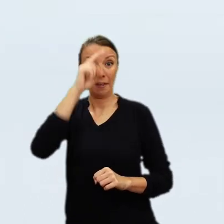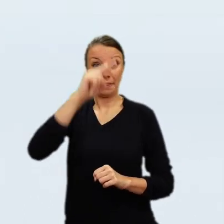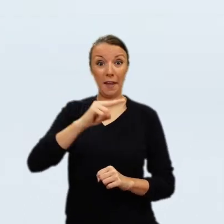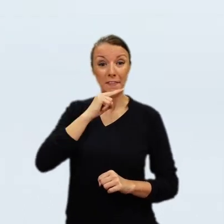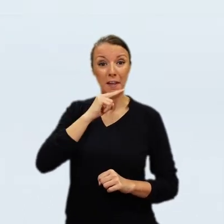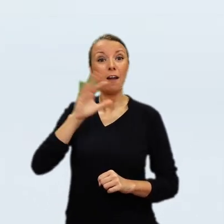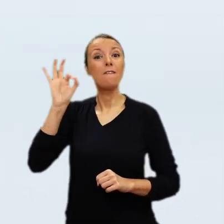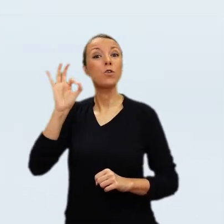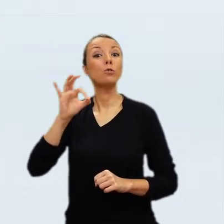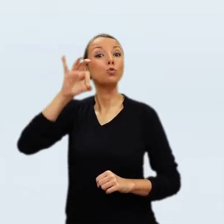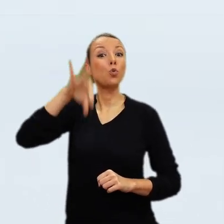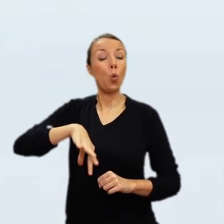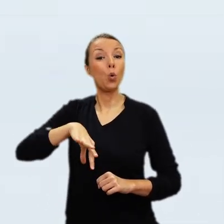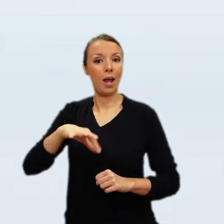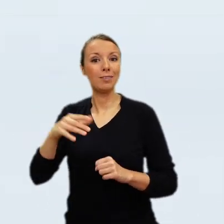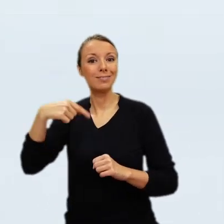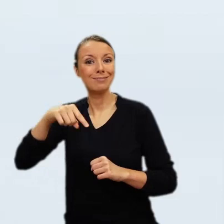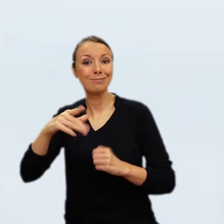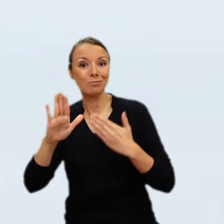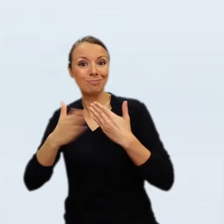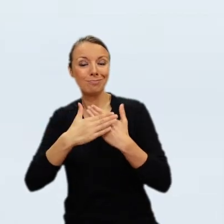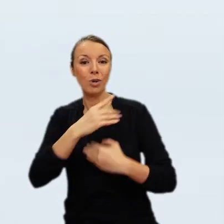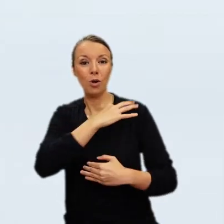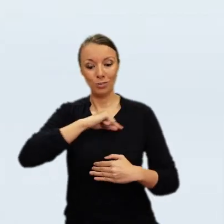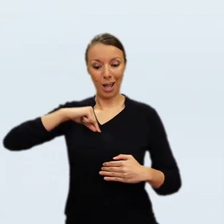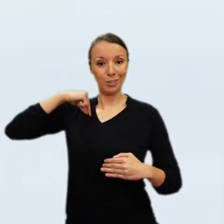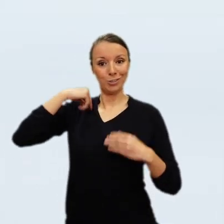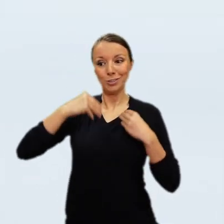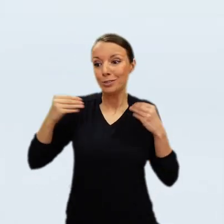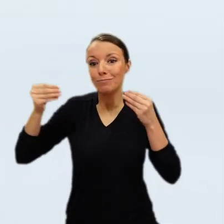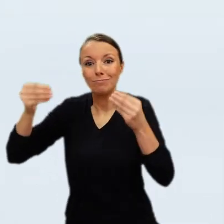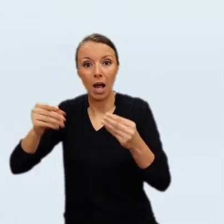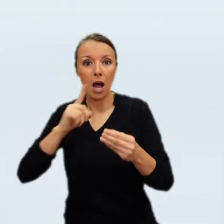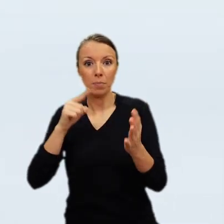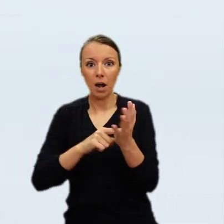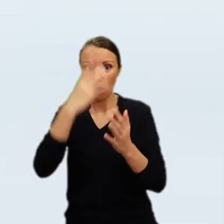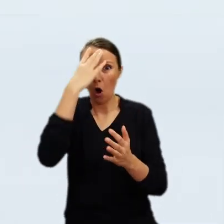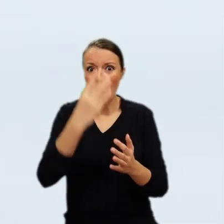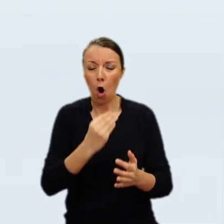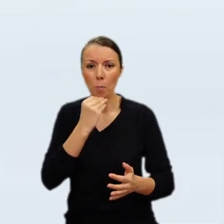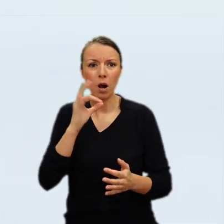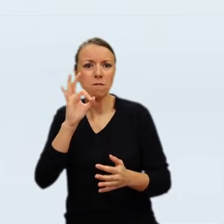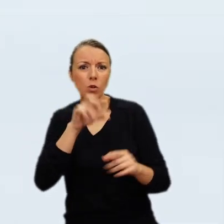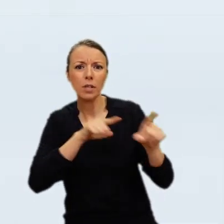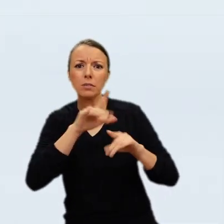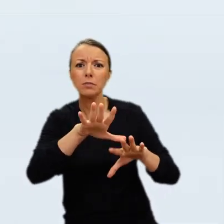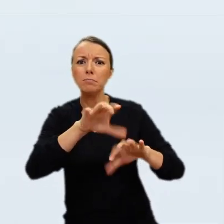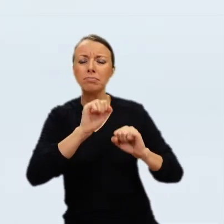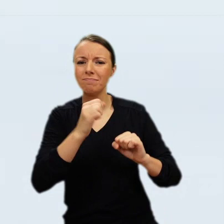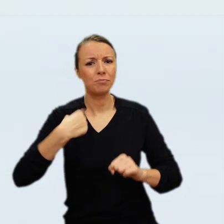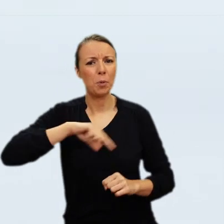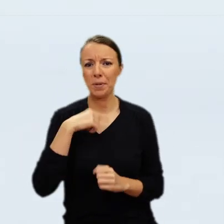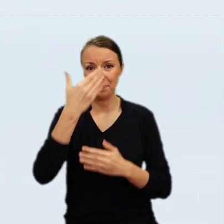going out as a bride. We still do not know what this painting actually means, but it is likely to represent either a